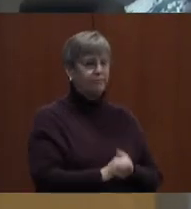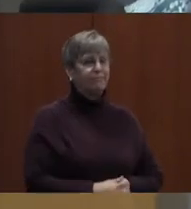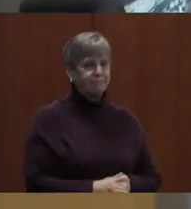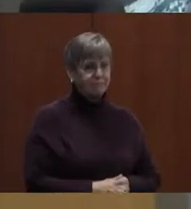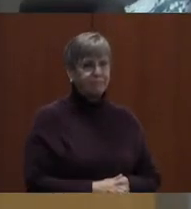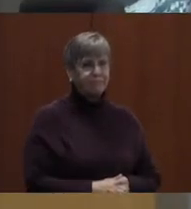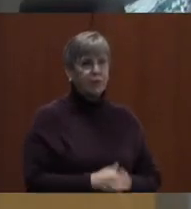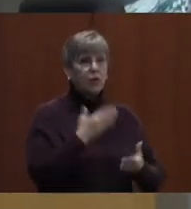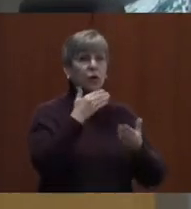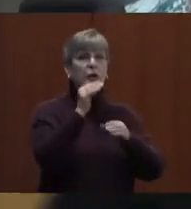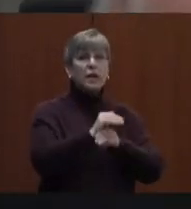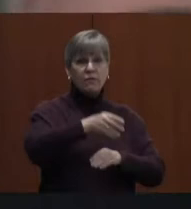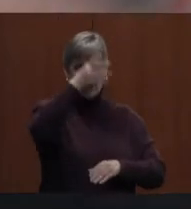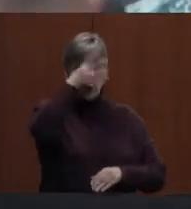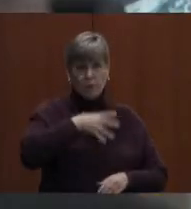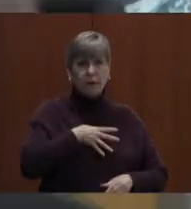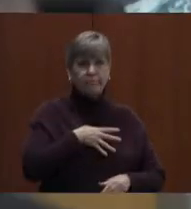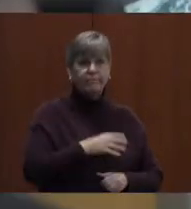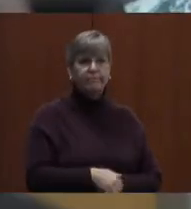Good evening, gentlemen.